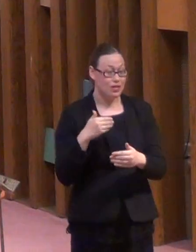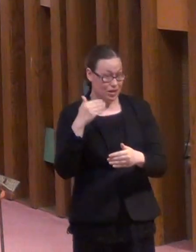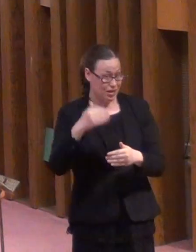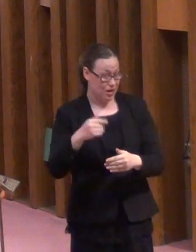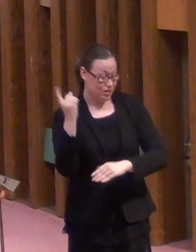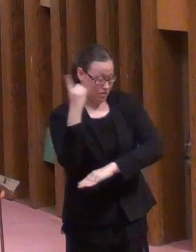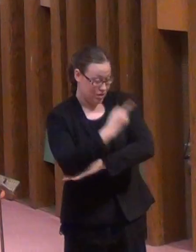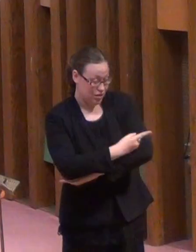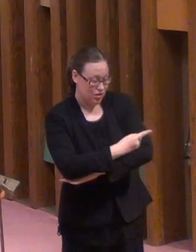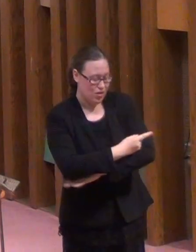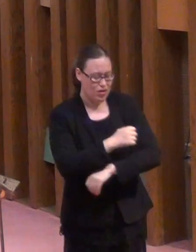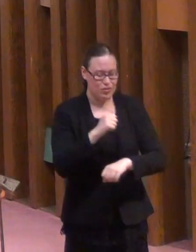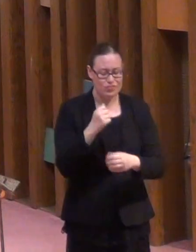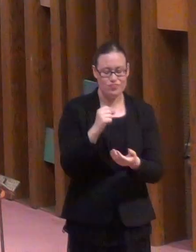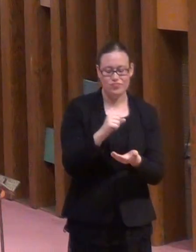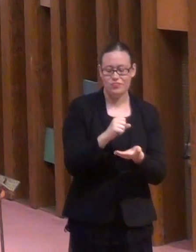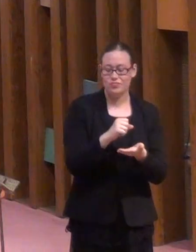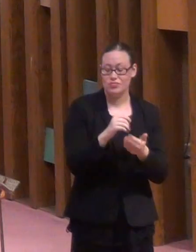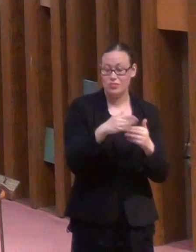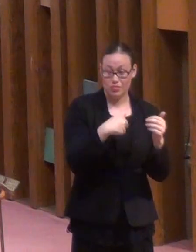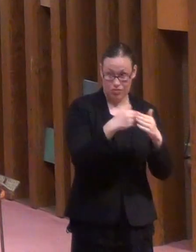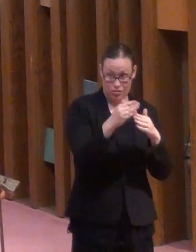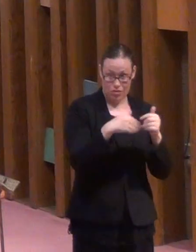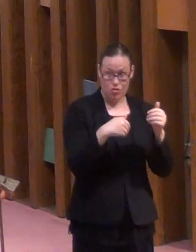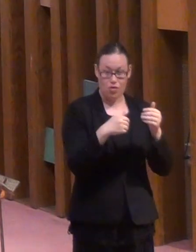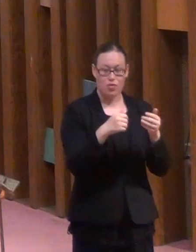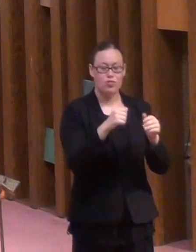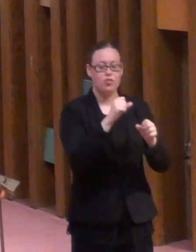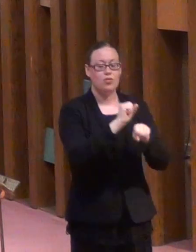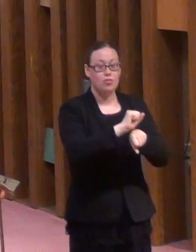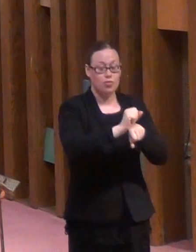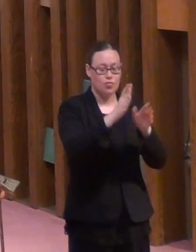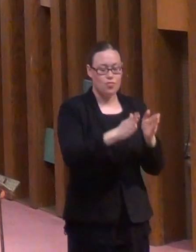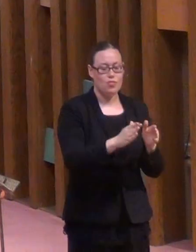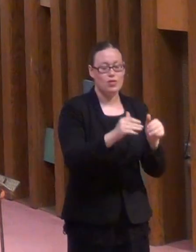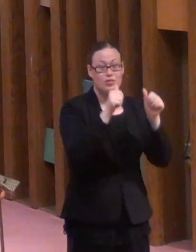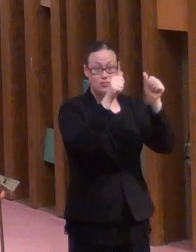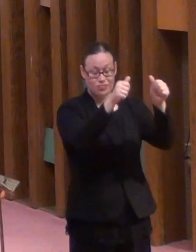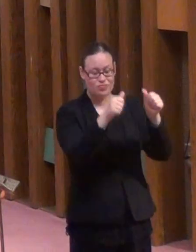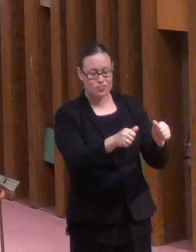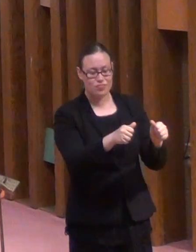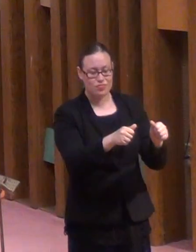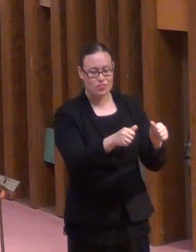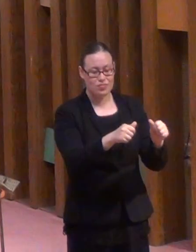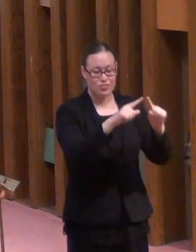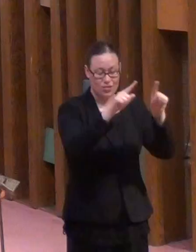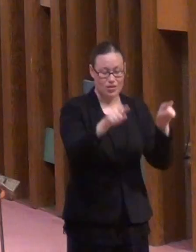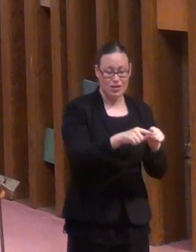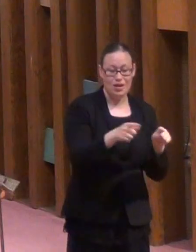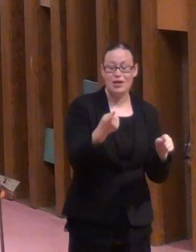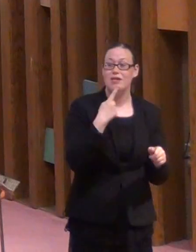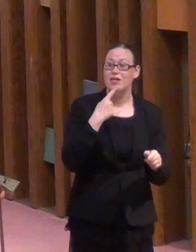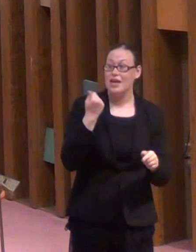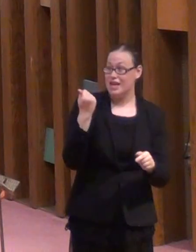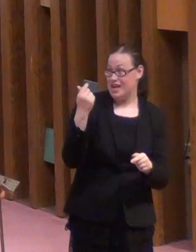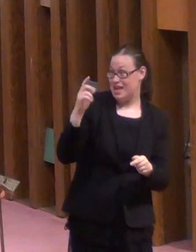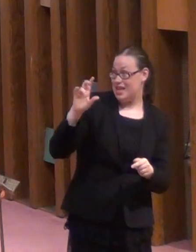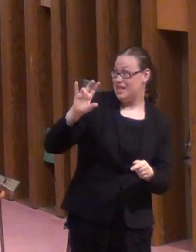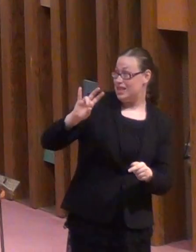crew, they put up a sign of their own and said, it's $24.75 an hour out here.